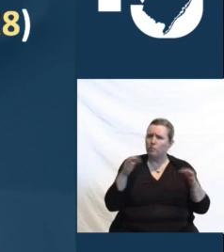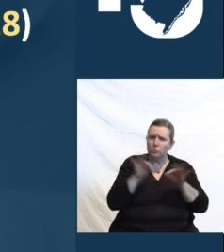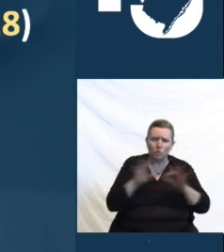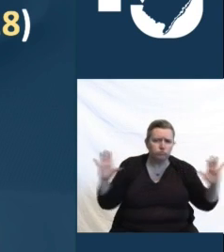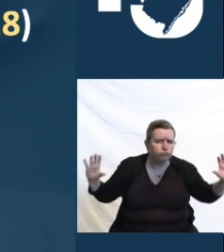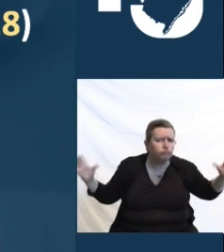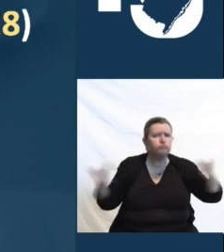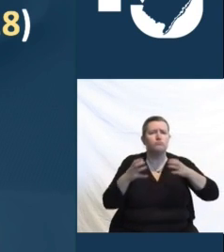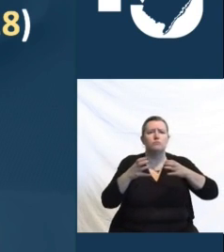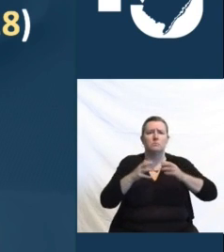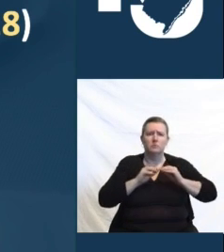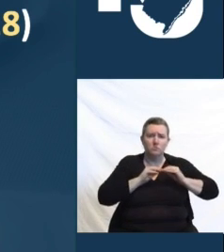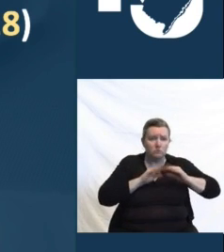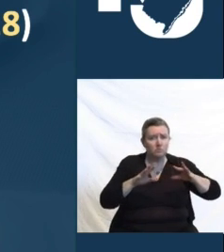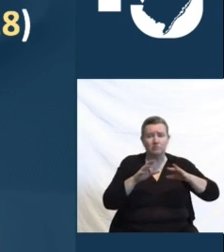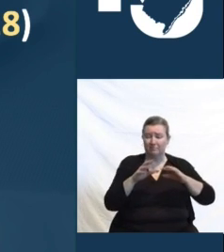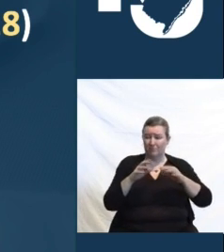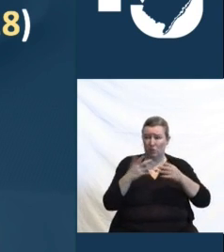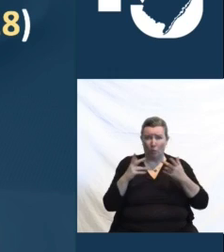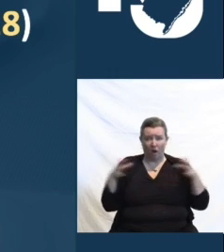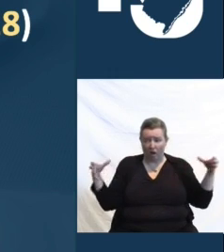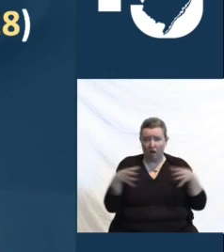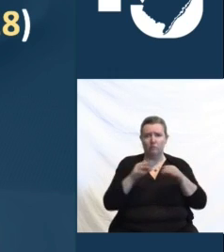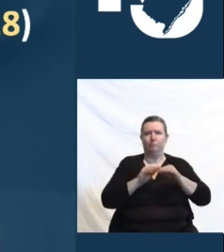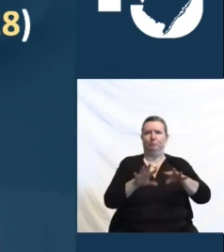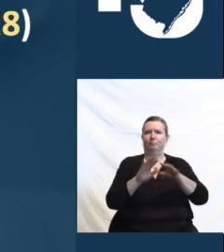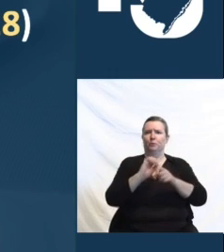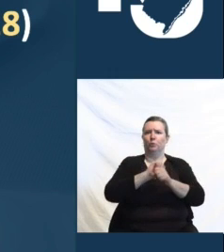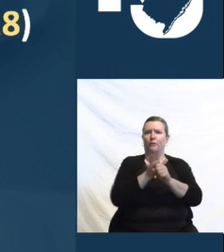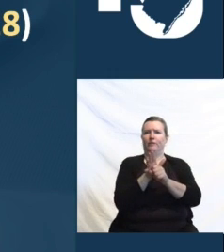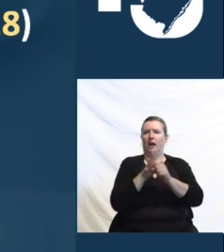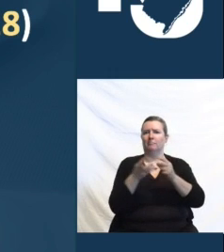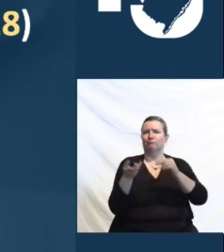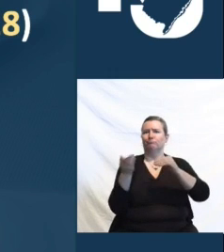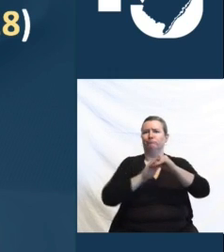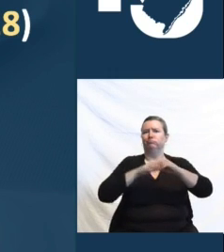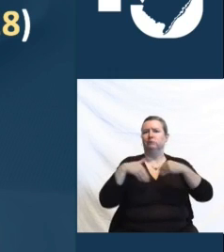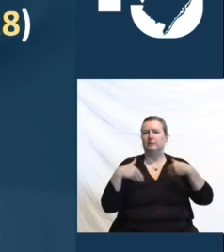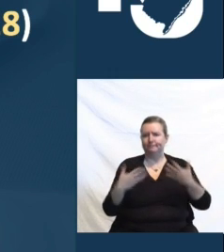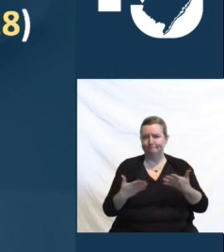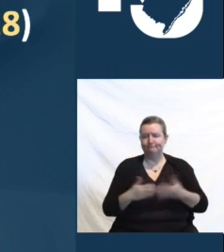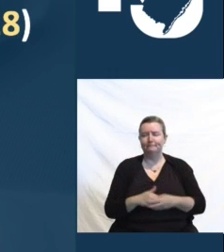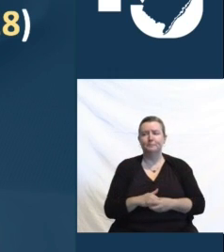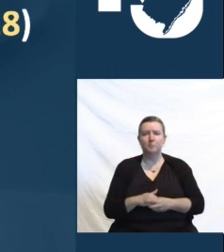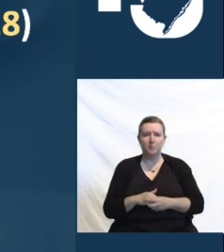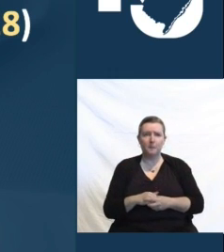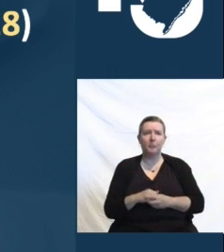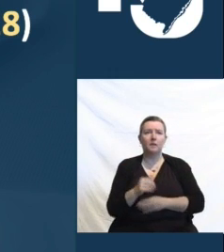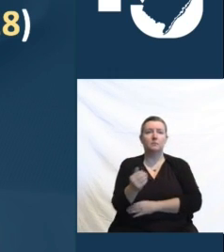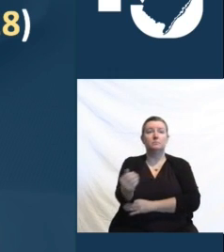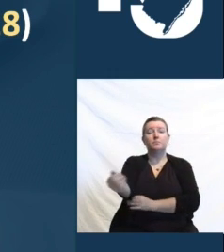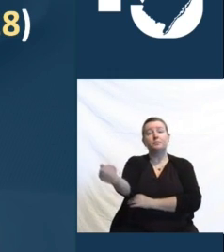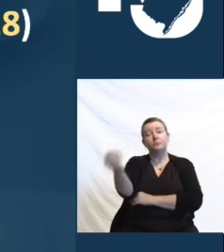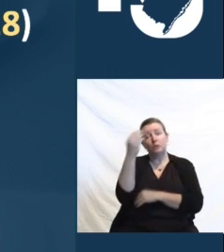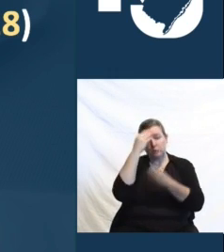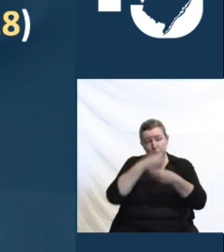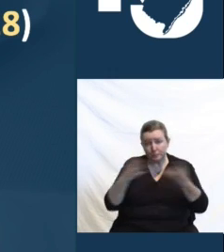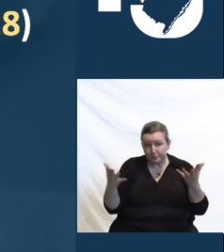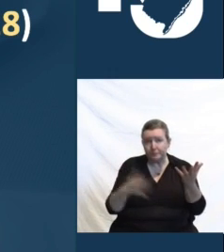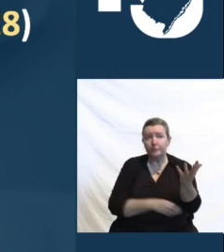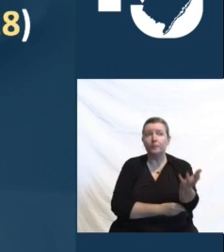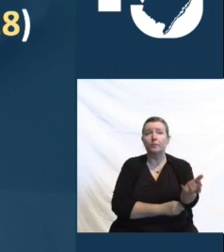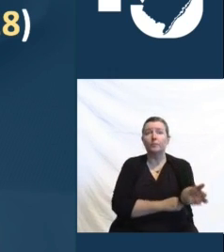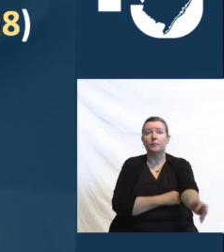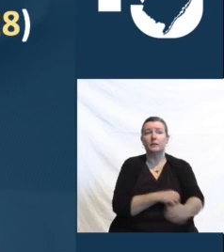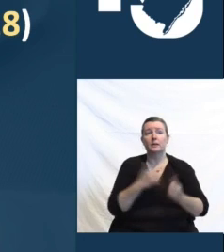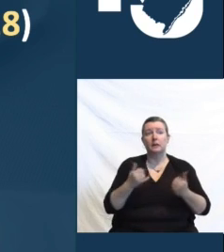spike. One last note, Judy, on cases. Today, under your leadership, the Department of Health is going live